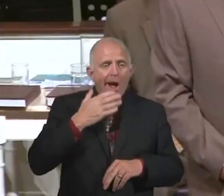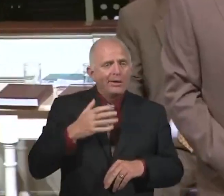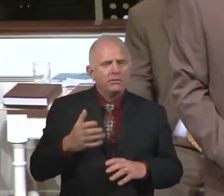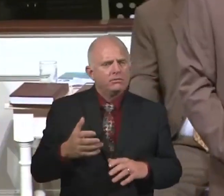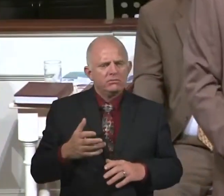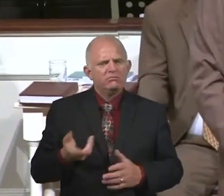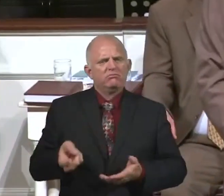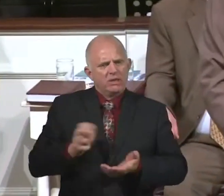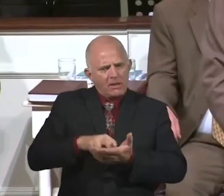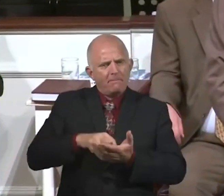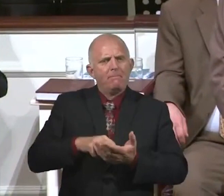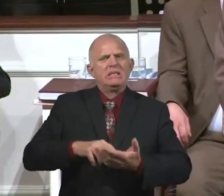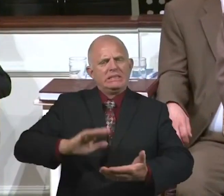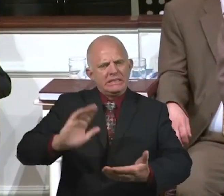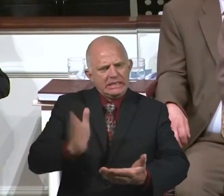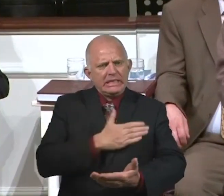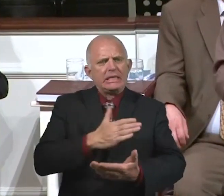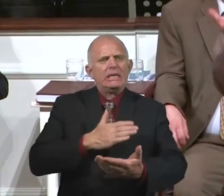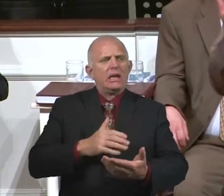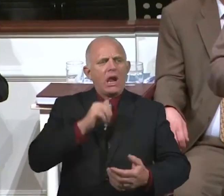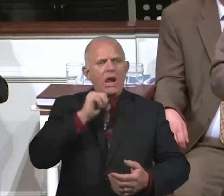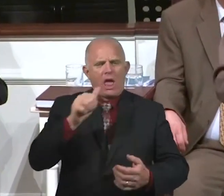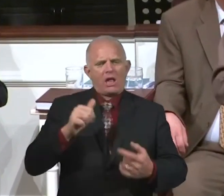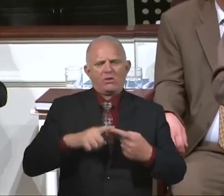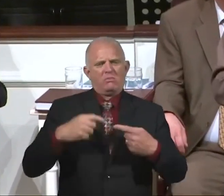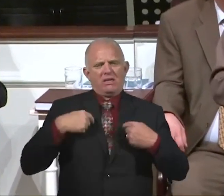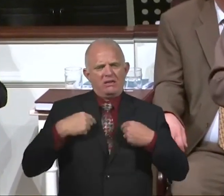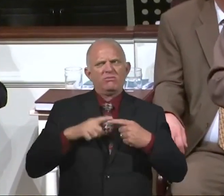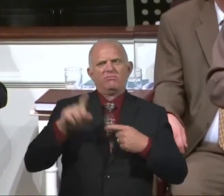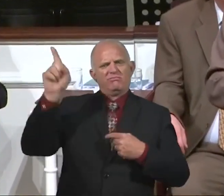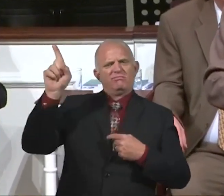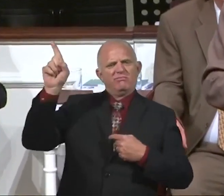sing out. You're singing not to me. You're singing to the Lord.